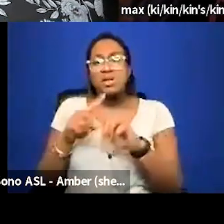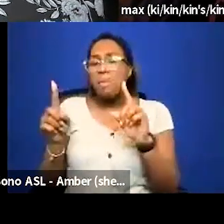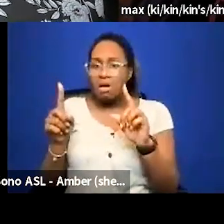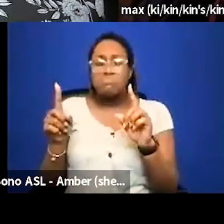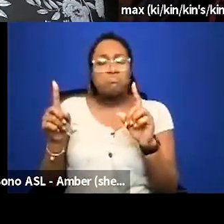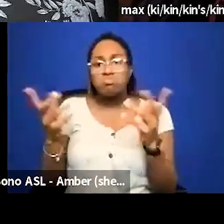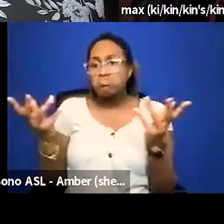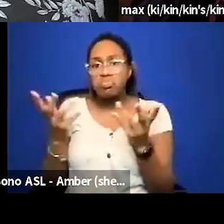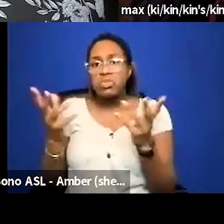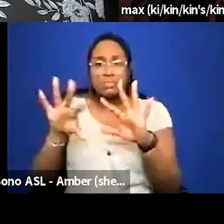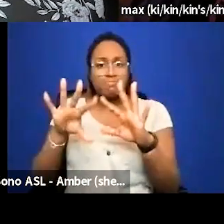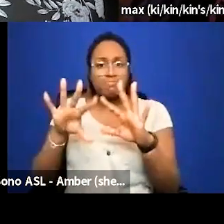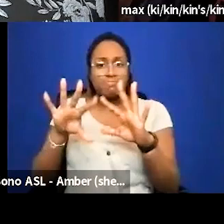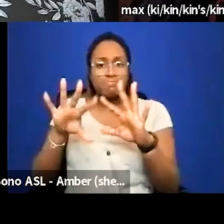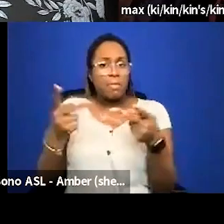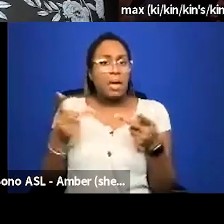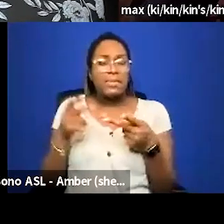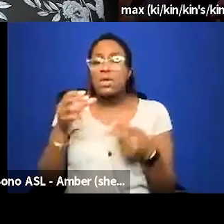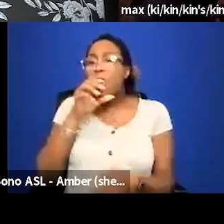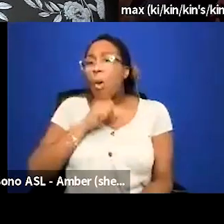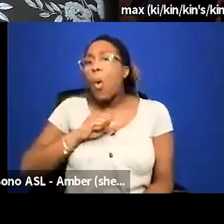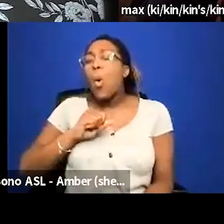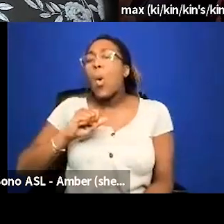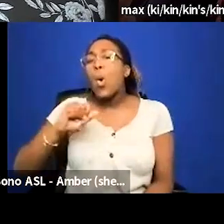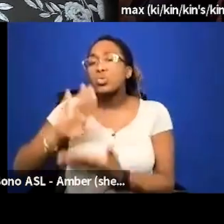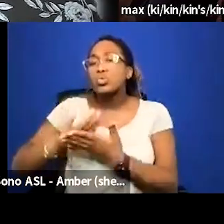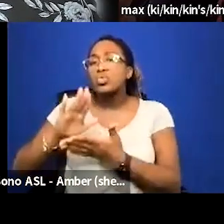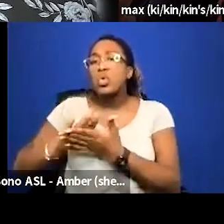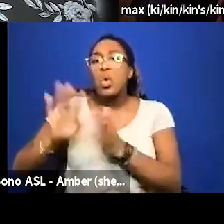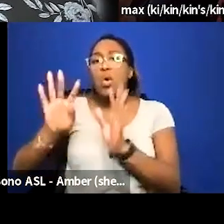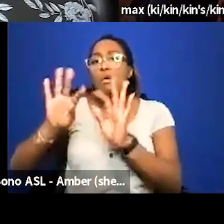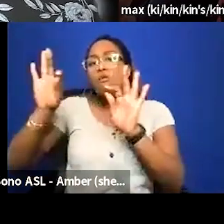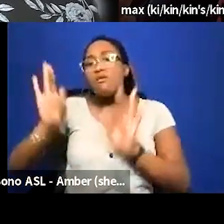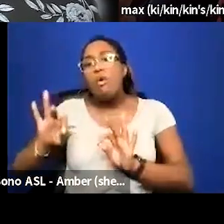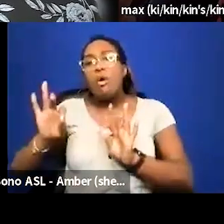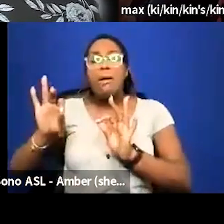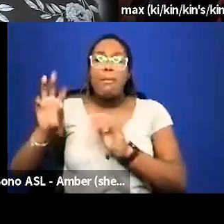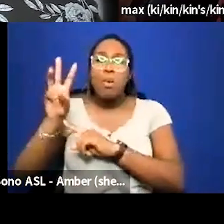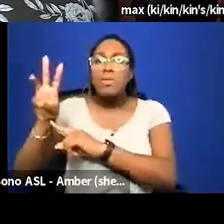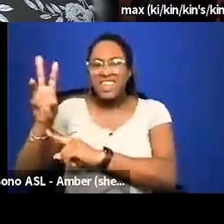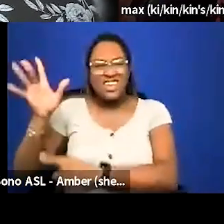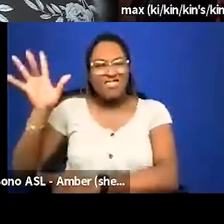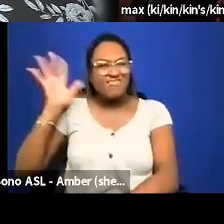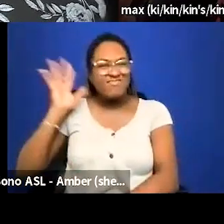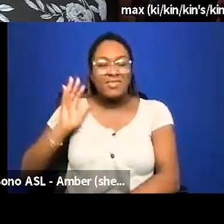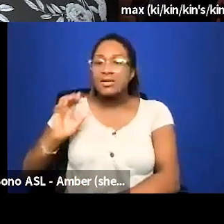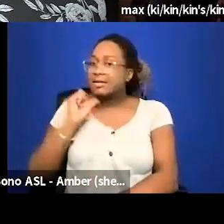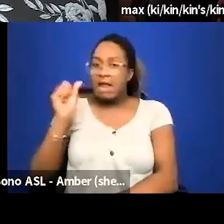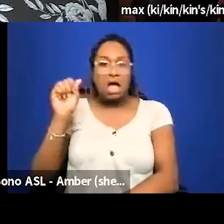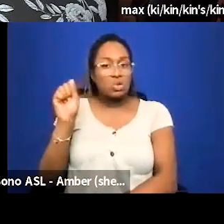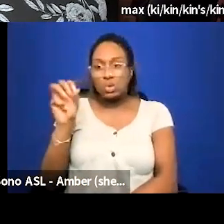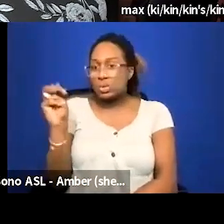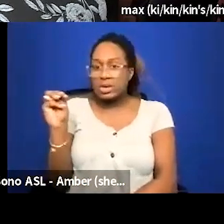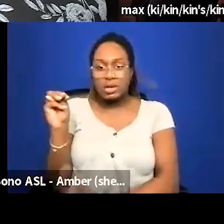is a a space that is like an old school forum site like from back in the day um it's not on any social media